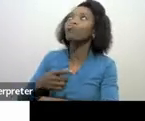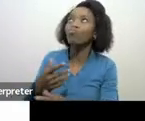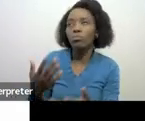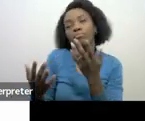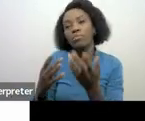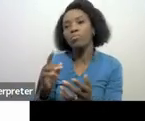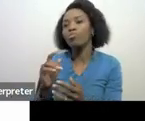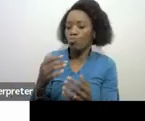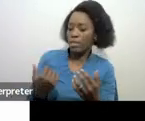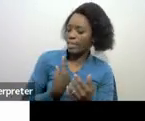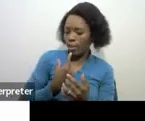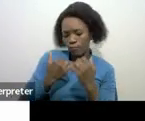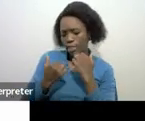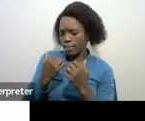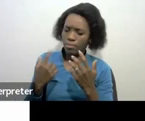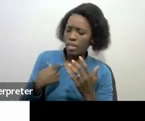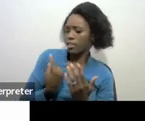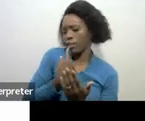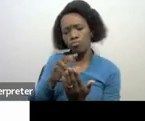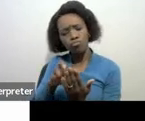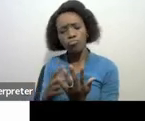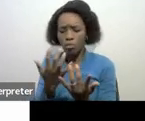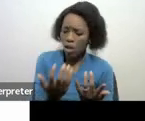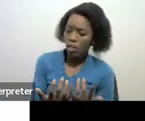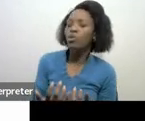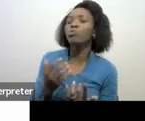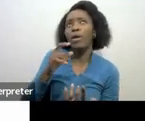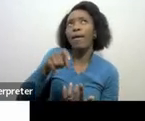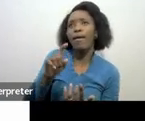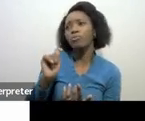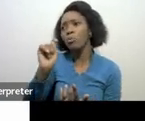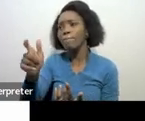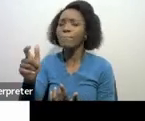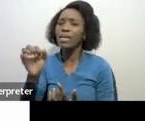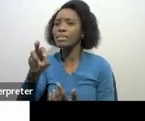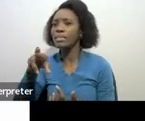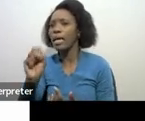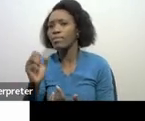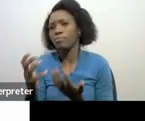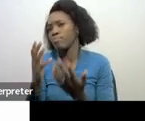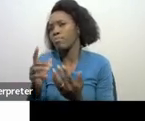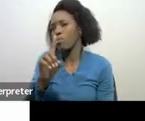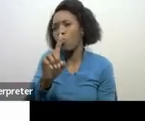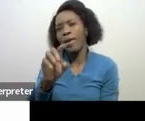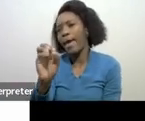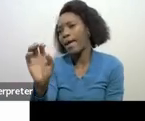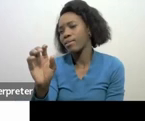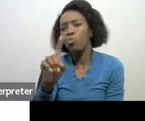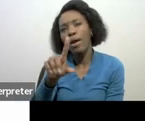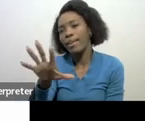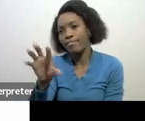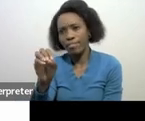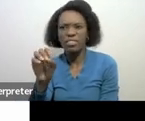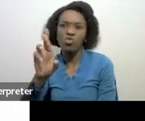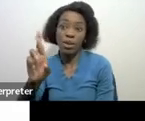your own self assessment you said no probably I must pay $150 rent